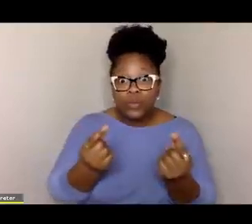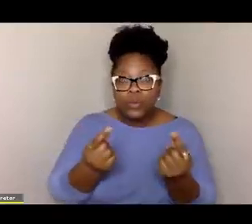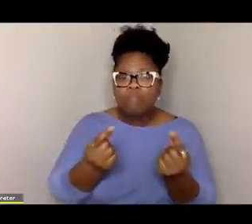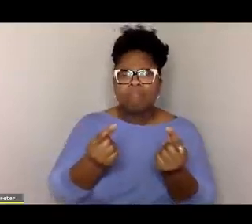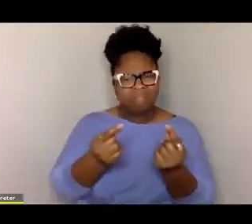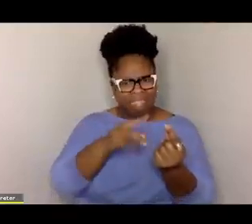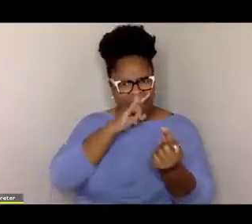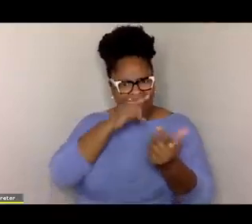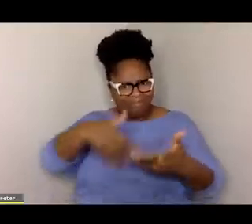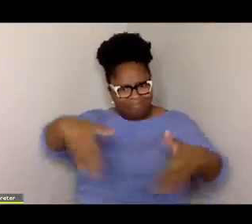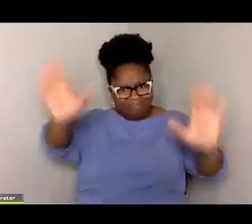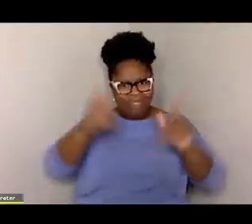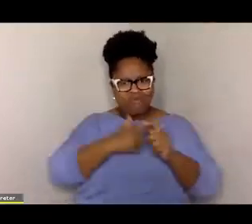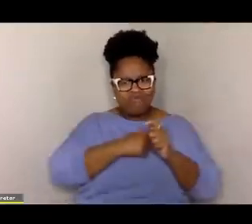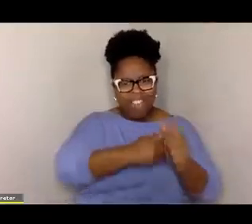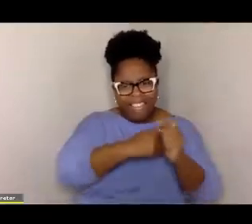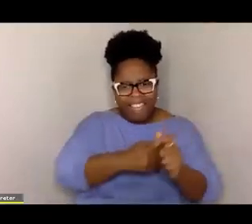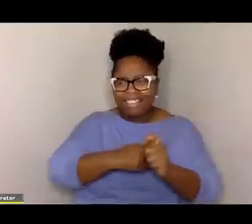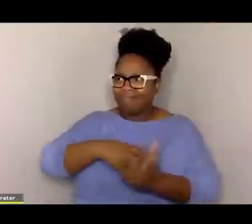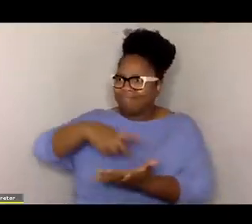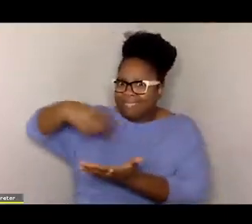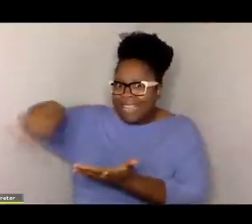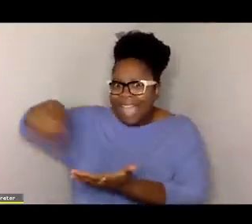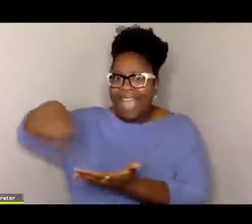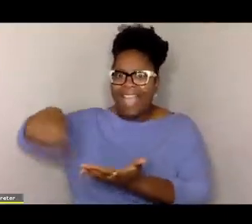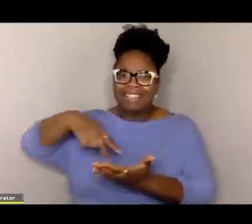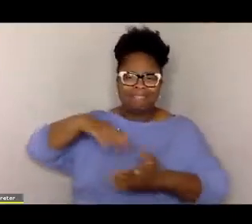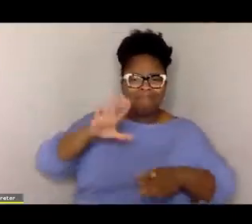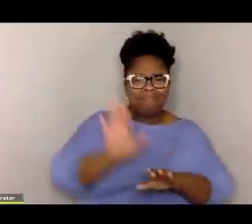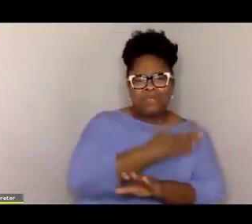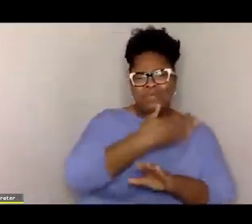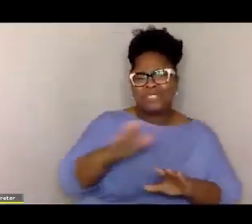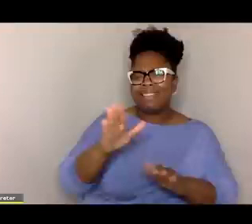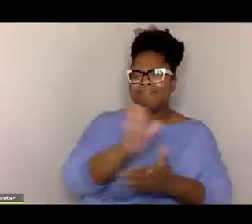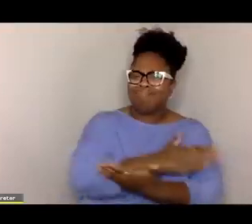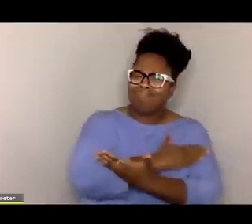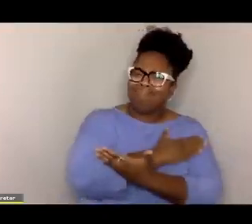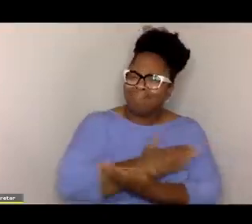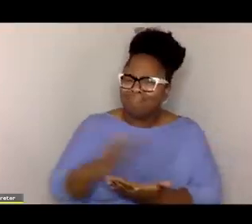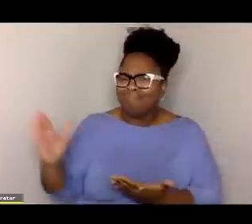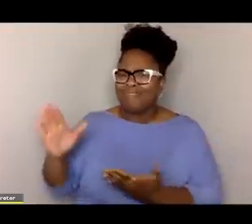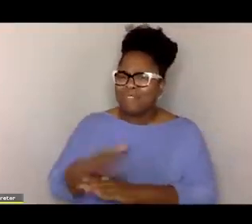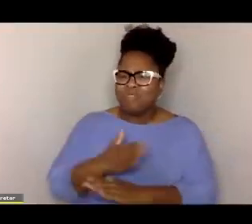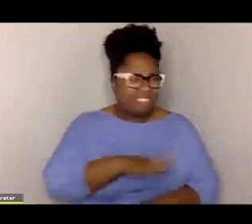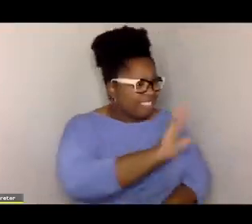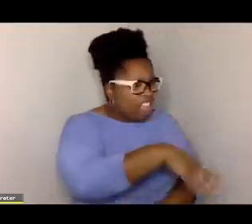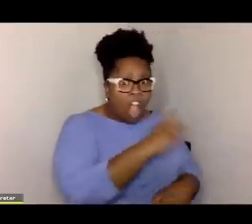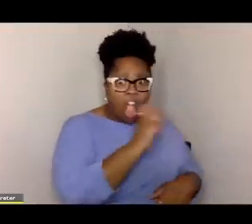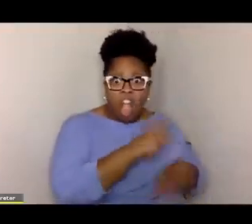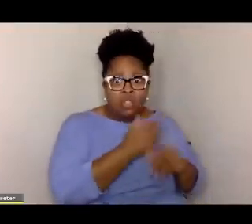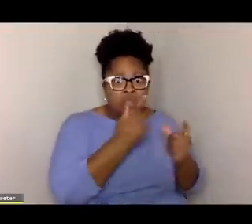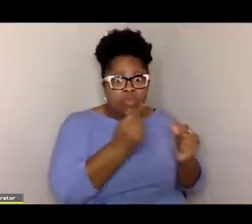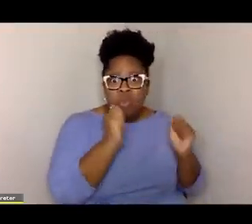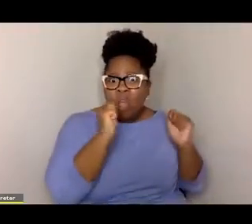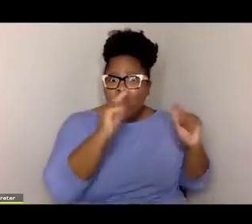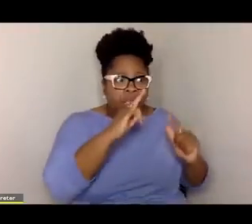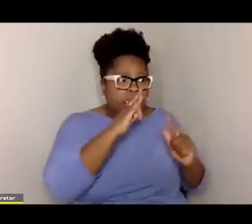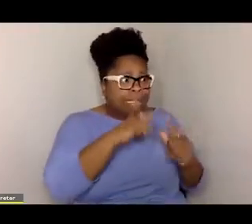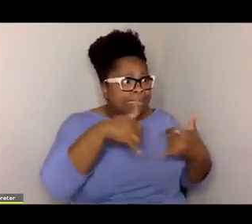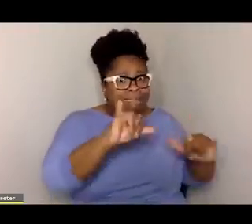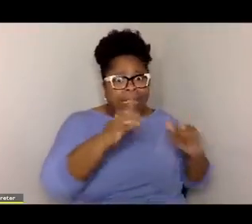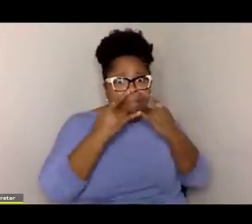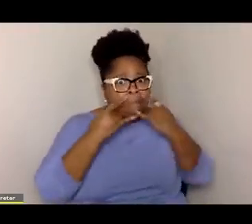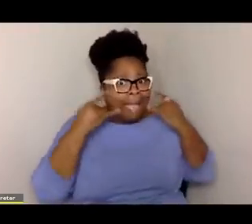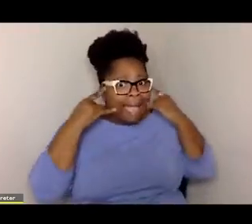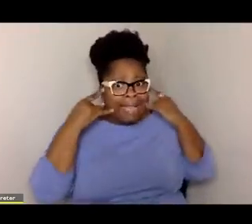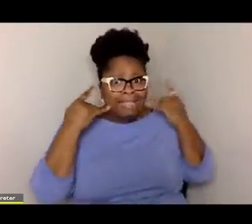run, let, you know, dance, music. Oh, there's a whole range of activities. Hard to do, Bruce, whenever